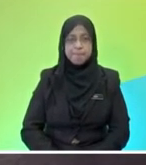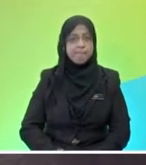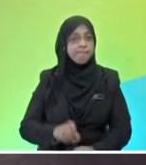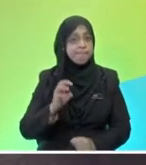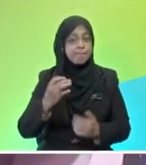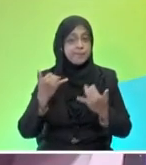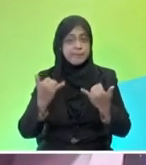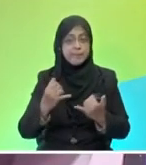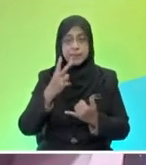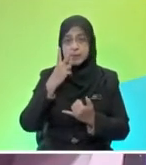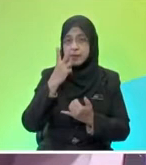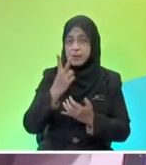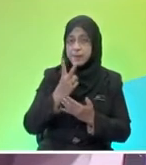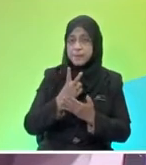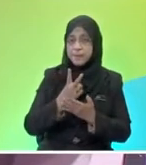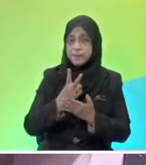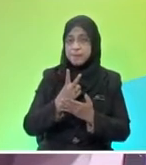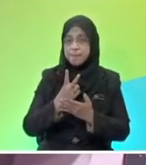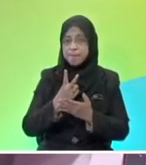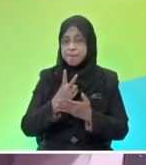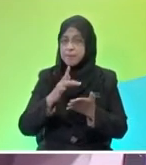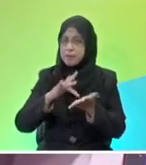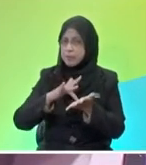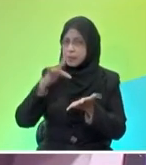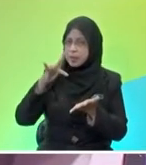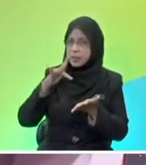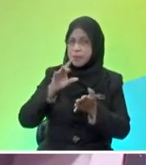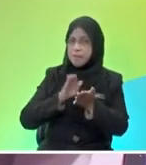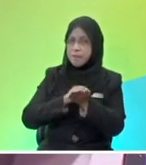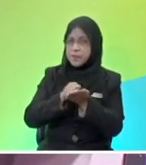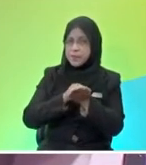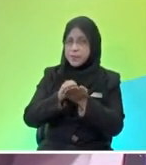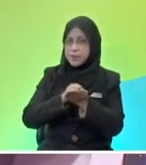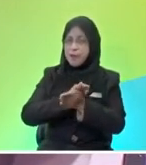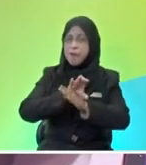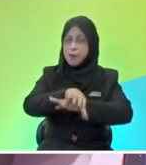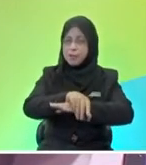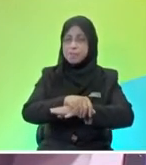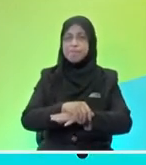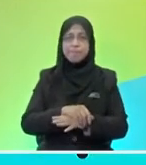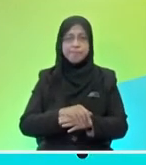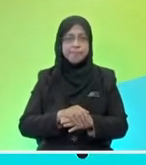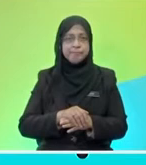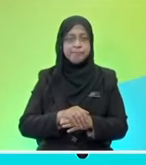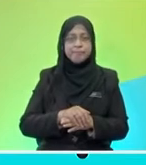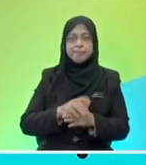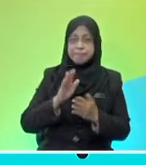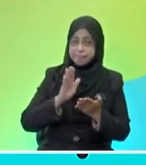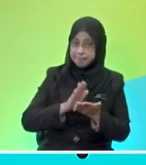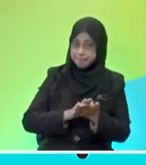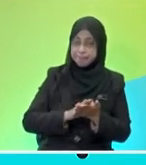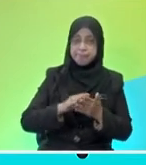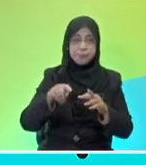And now we look, let us look at the disadvantages of frictional force. So, frictional force can wear out shoe soles.